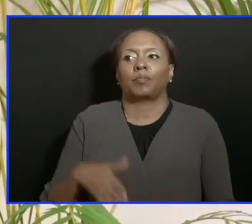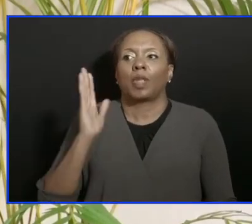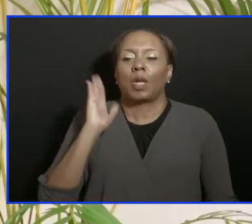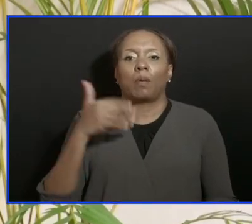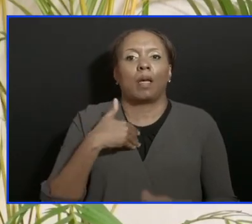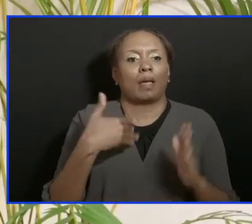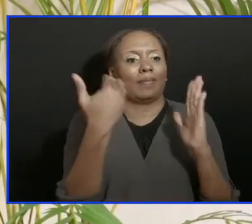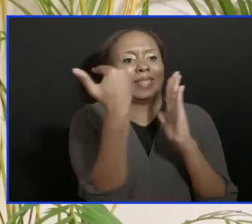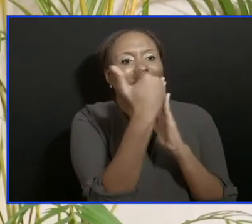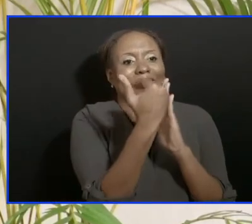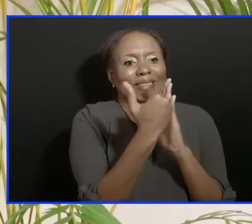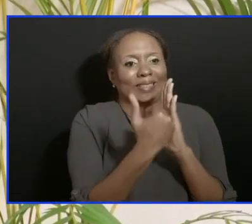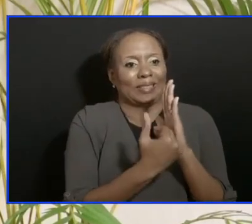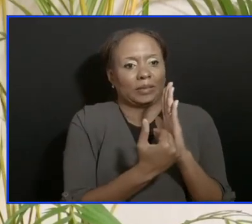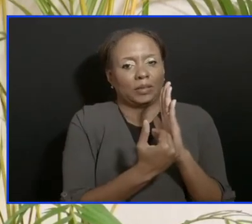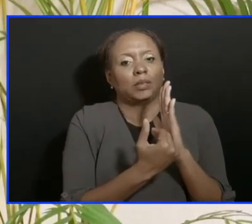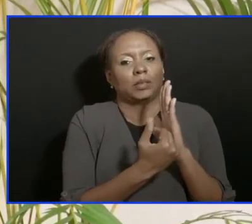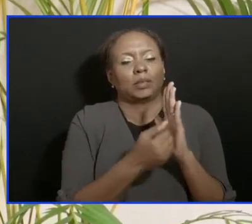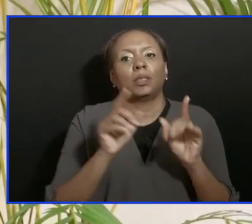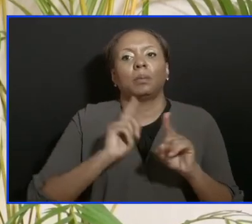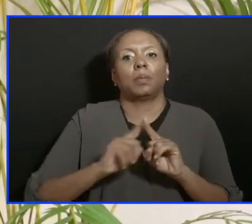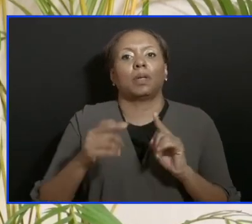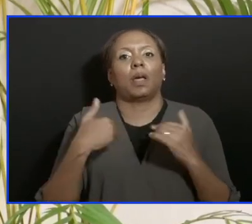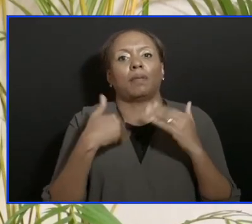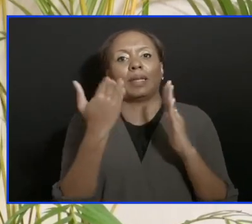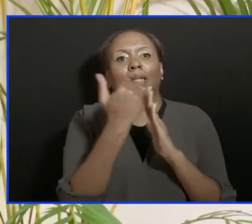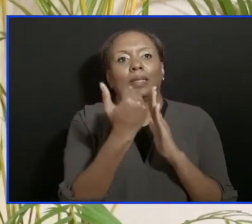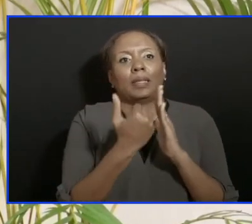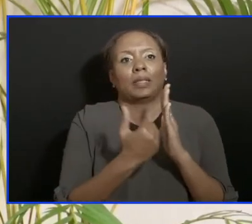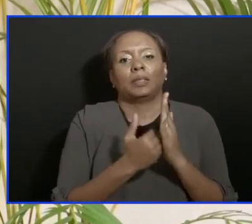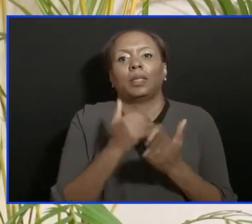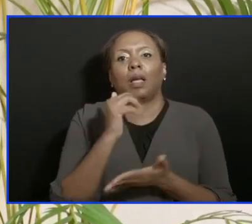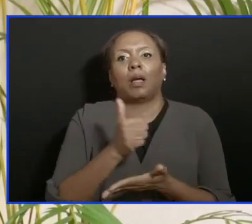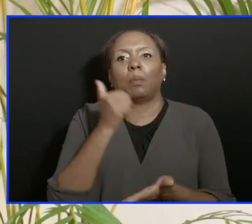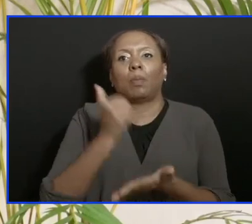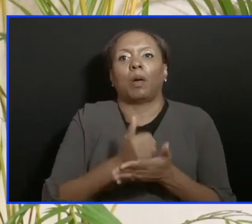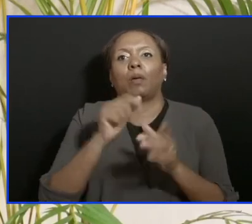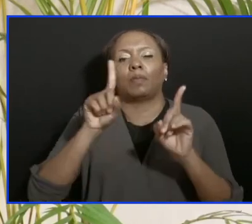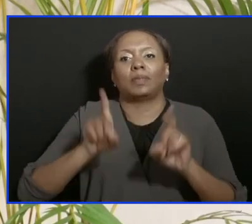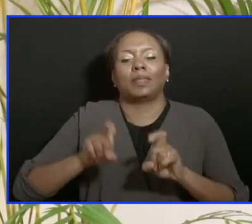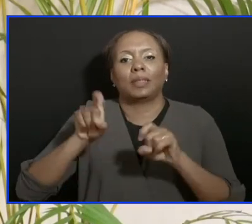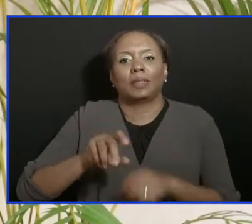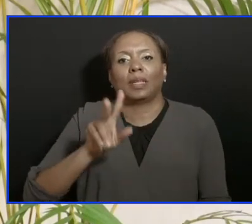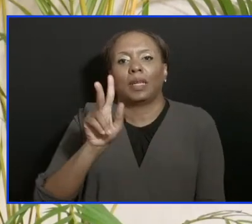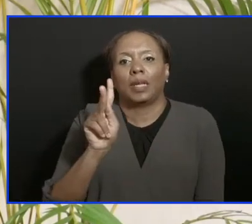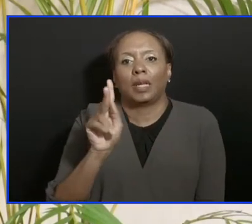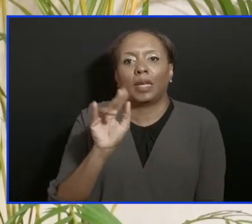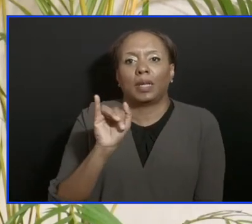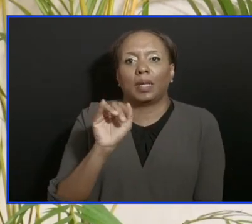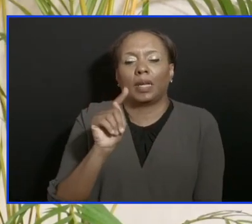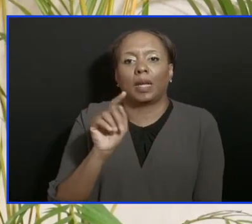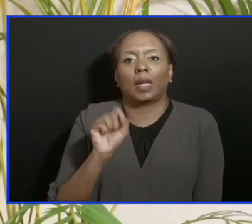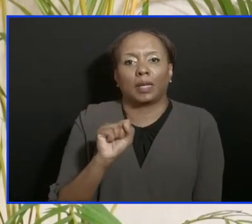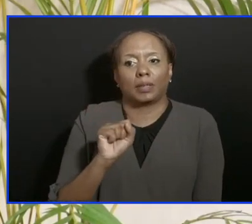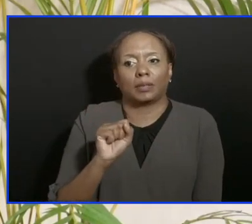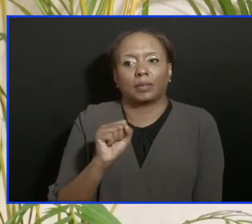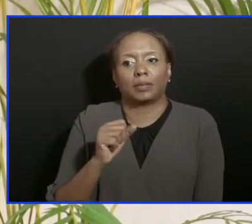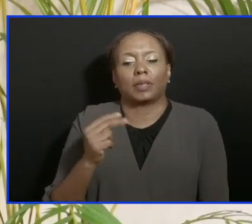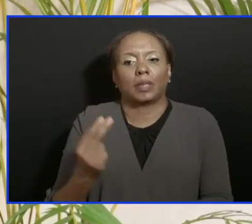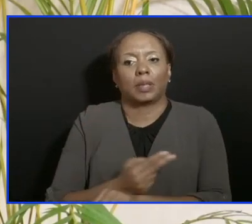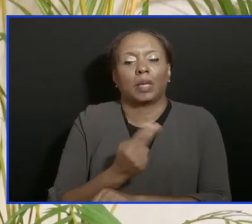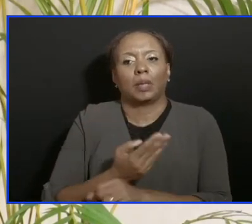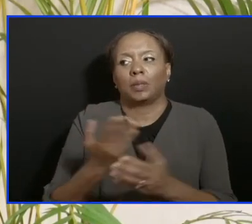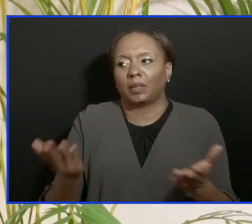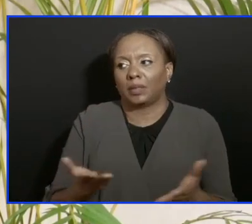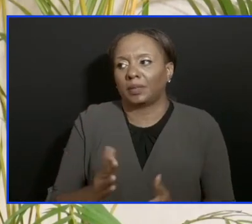list in the public domain. But there is a list of approved testing kits that are used in Barbados